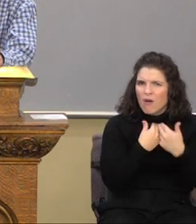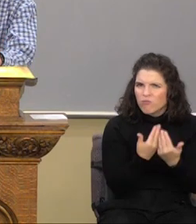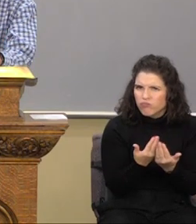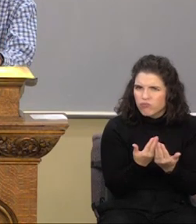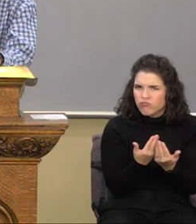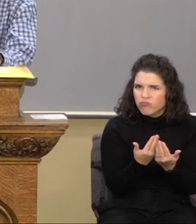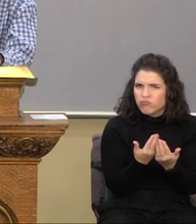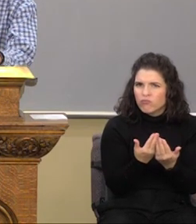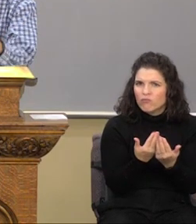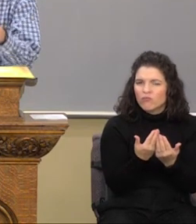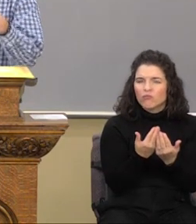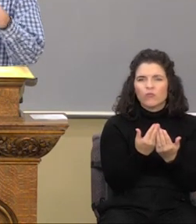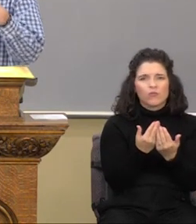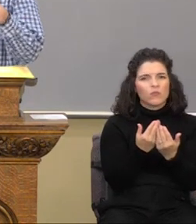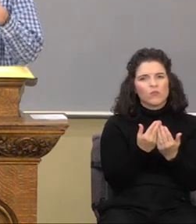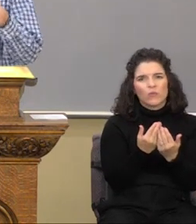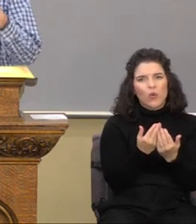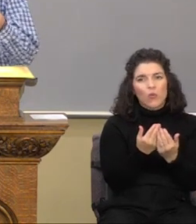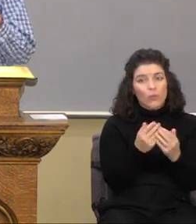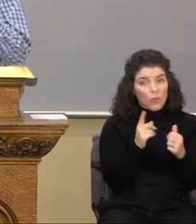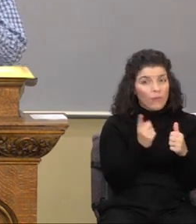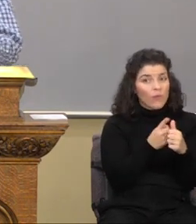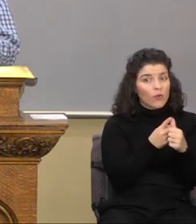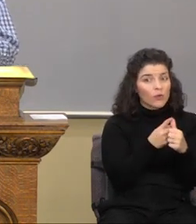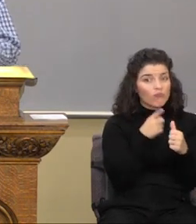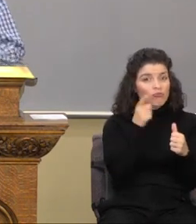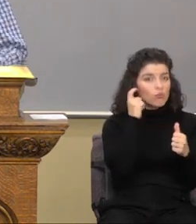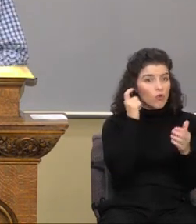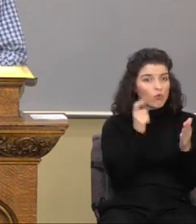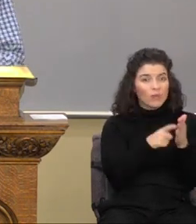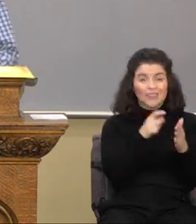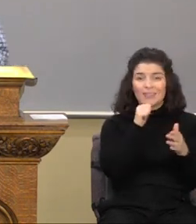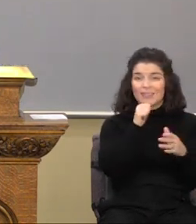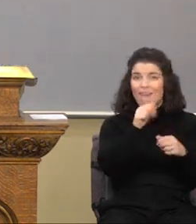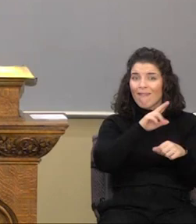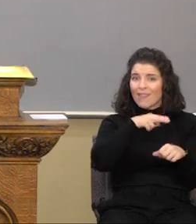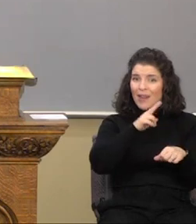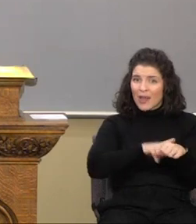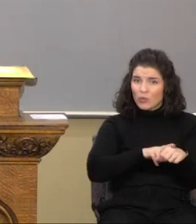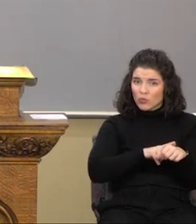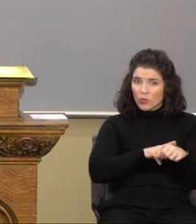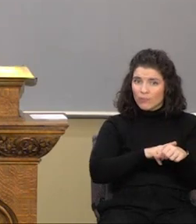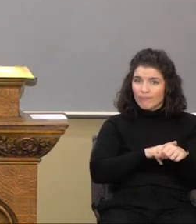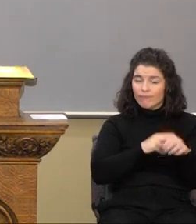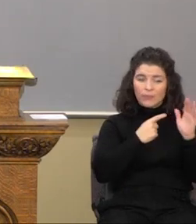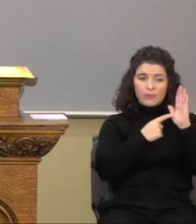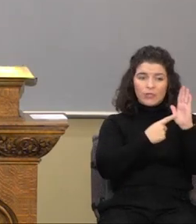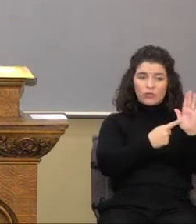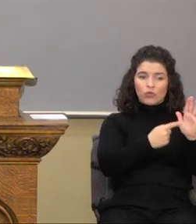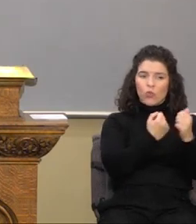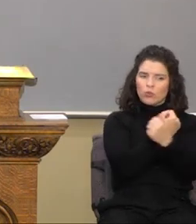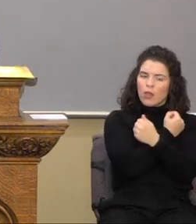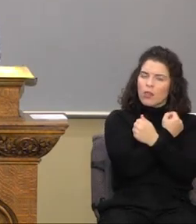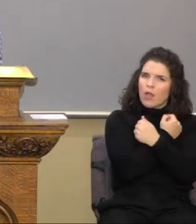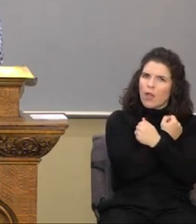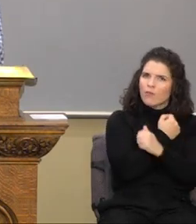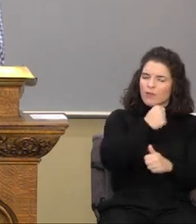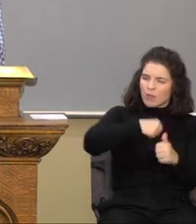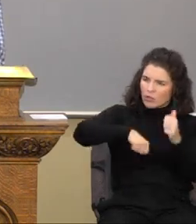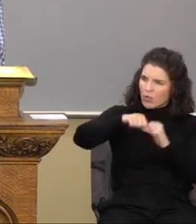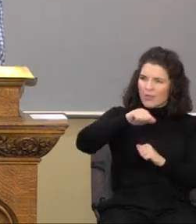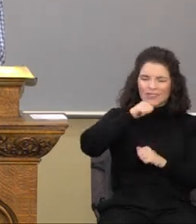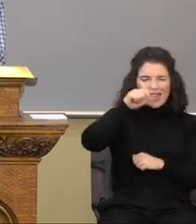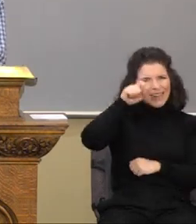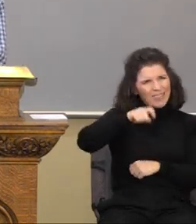notice this isn't natural? This demonstrates loving one another isn't necessarily